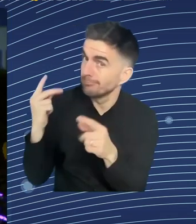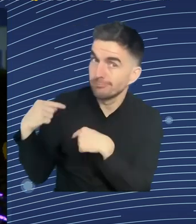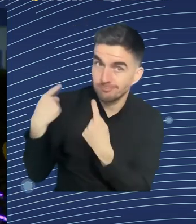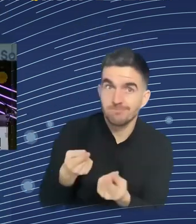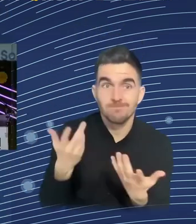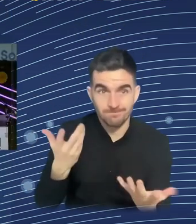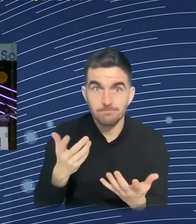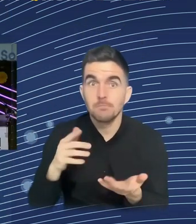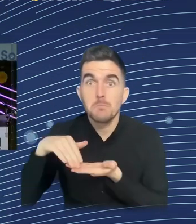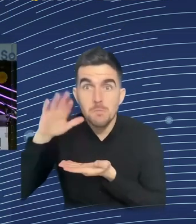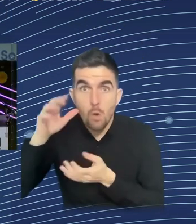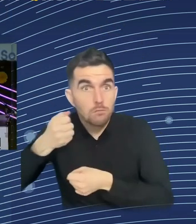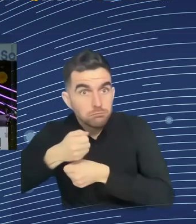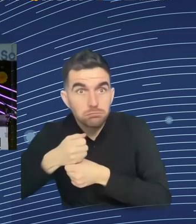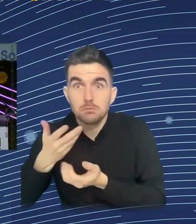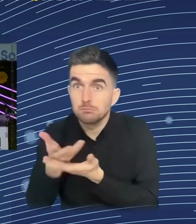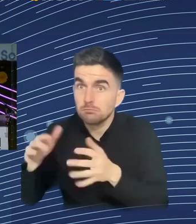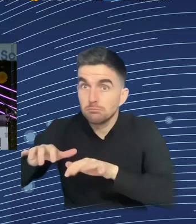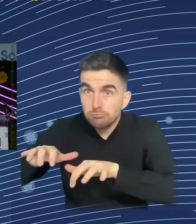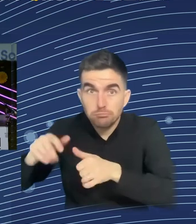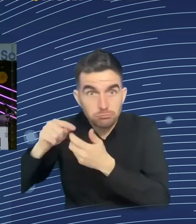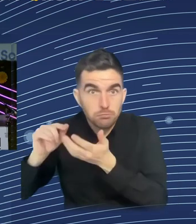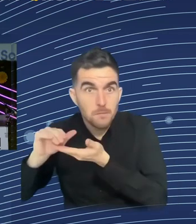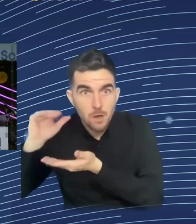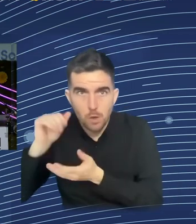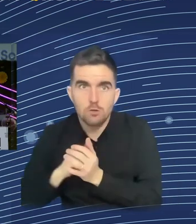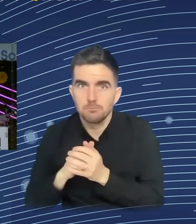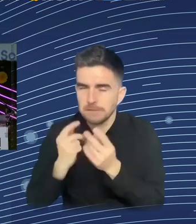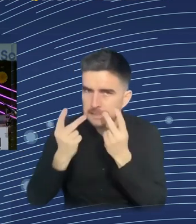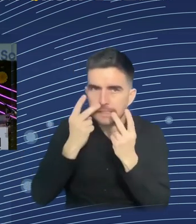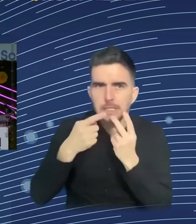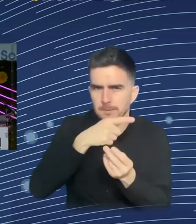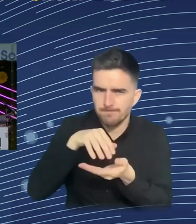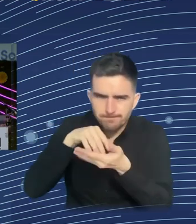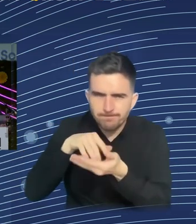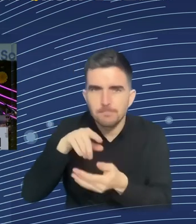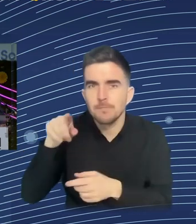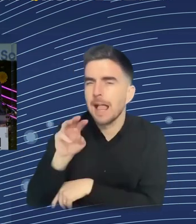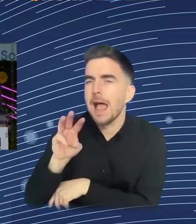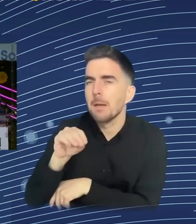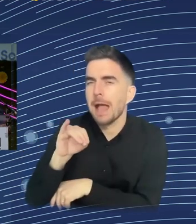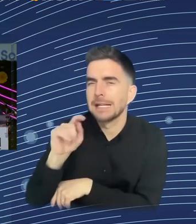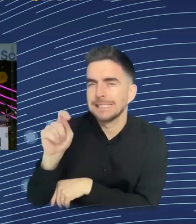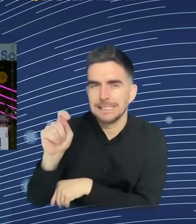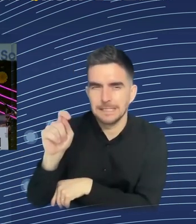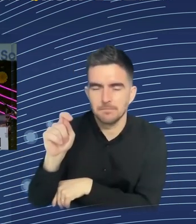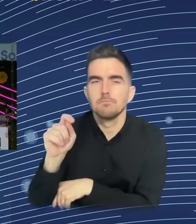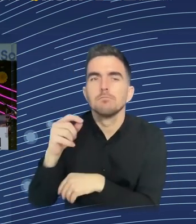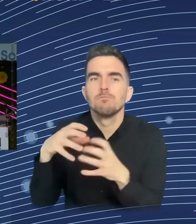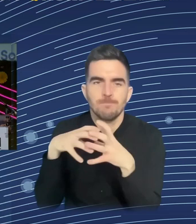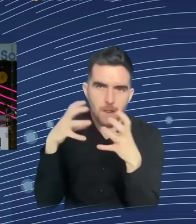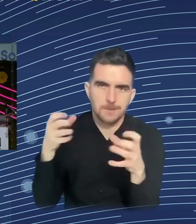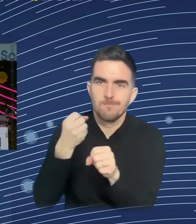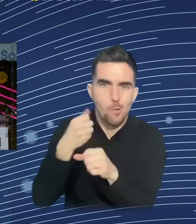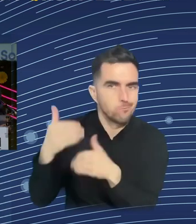Now, the things that computers do, they were things done by people who are earning not the lowest